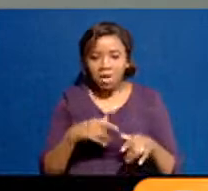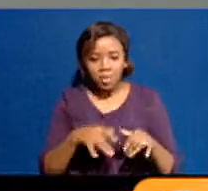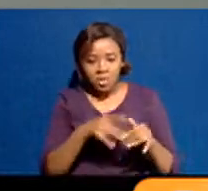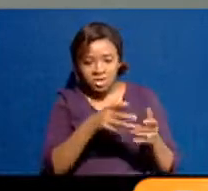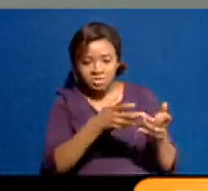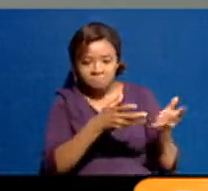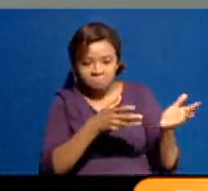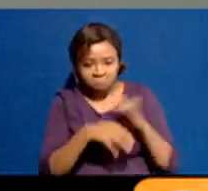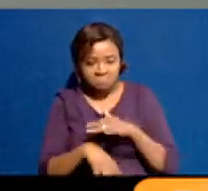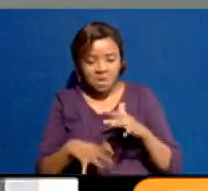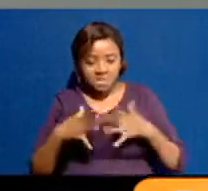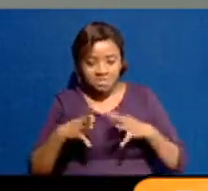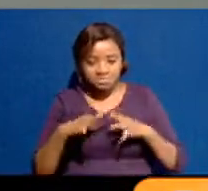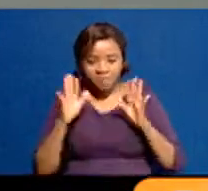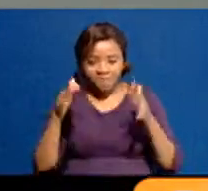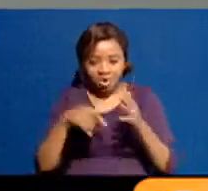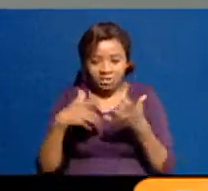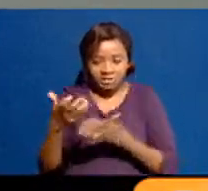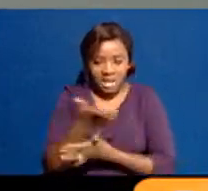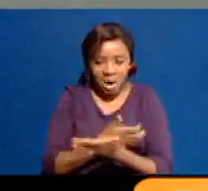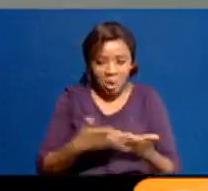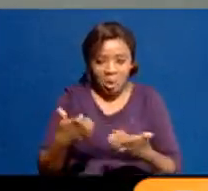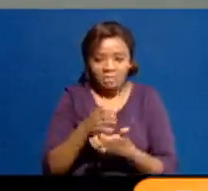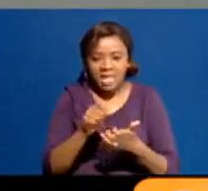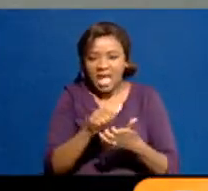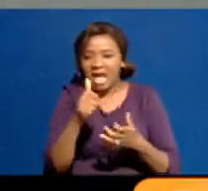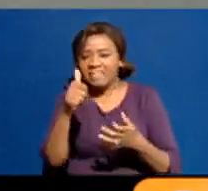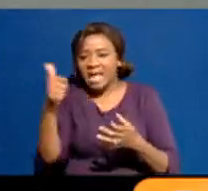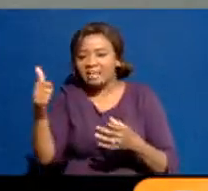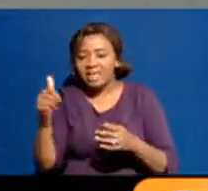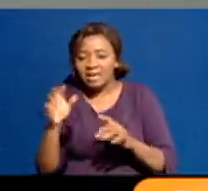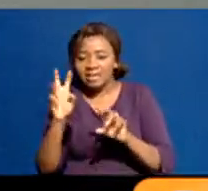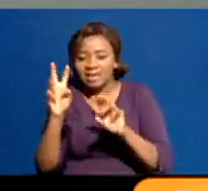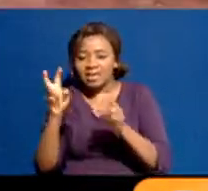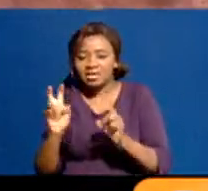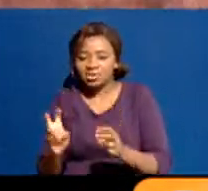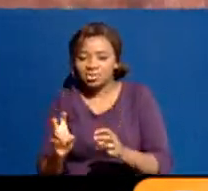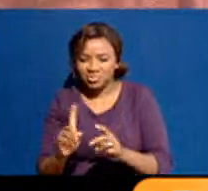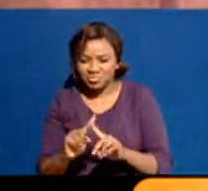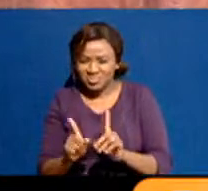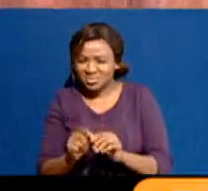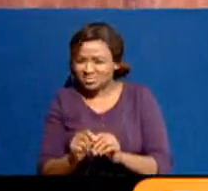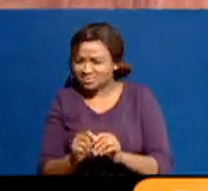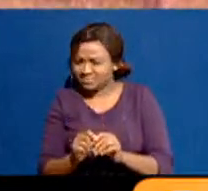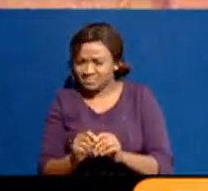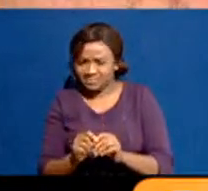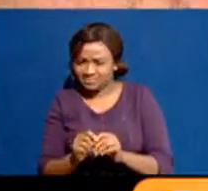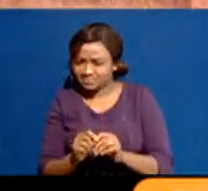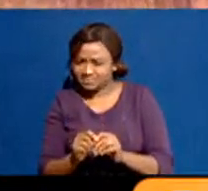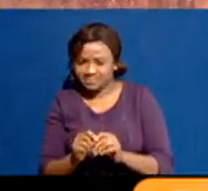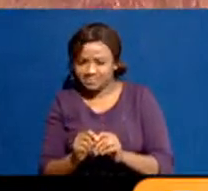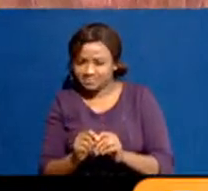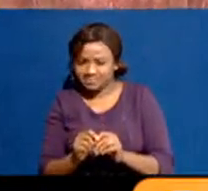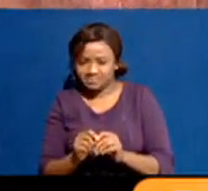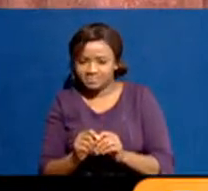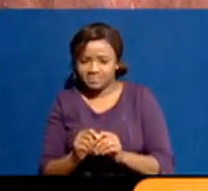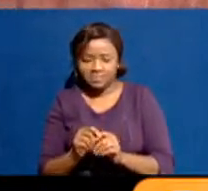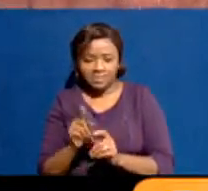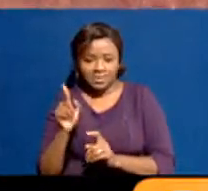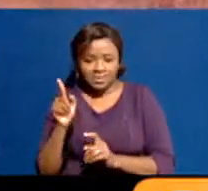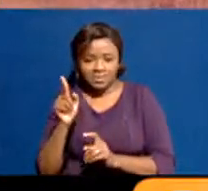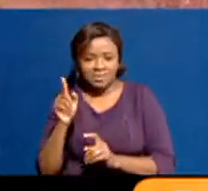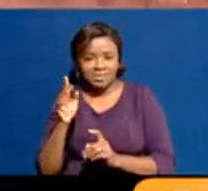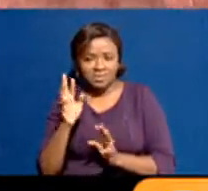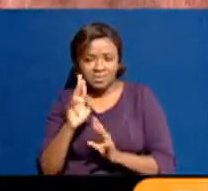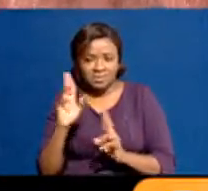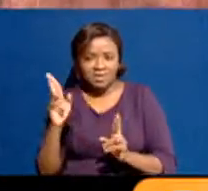economic, other issues. But basically what it was, was more or less, you know, coming in